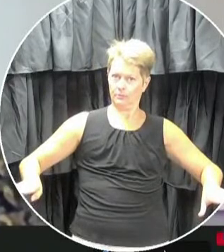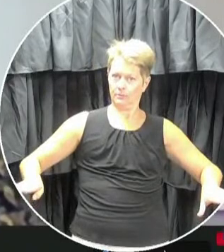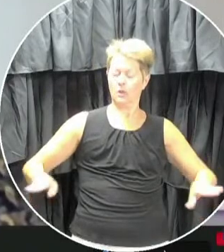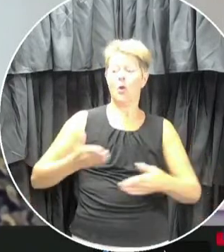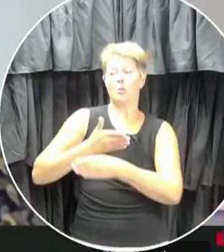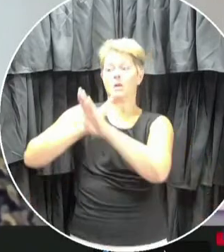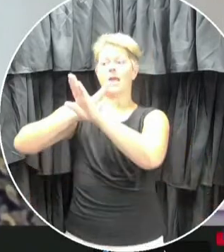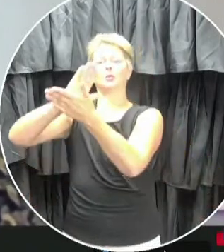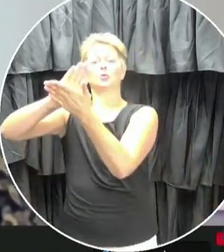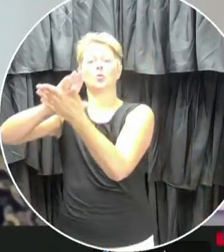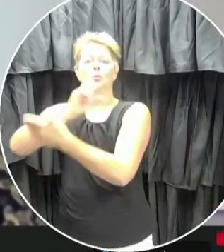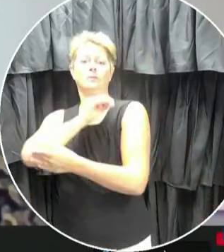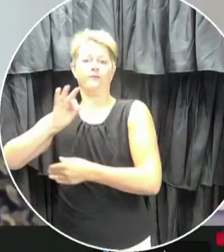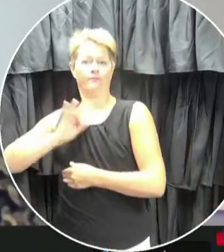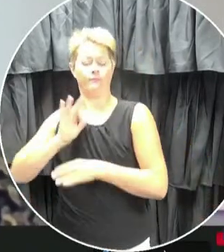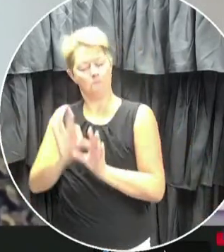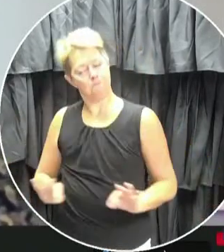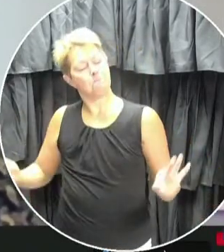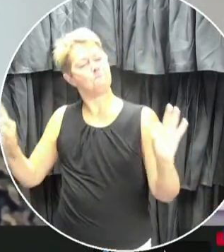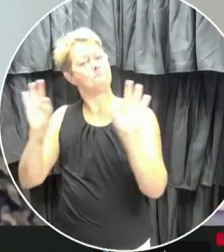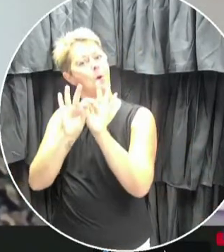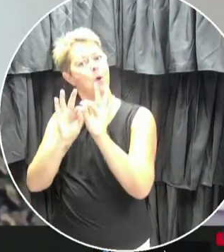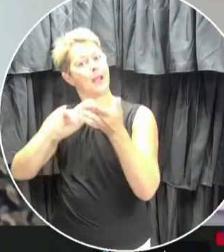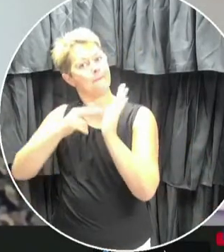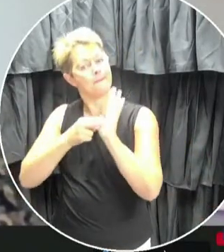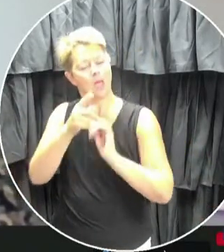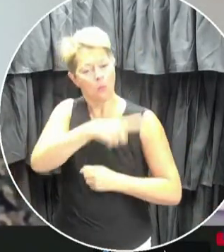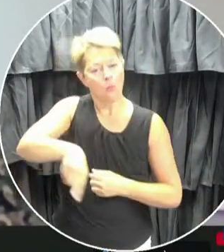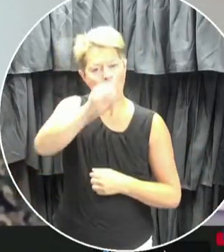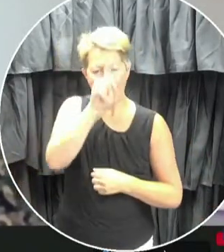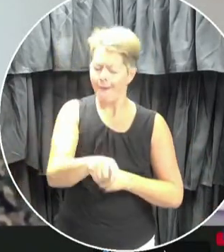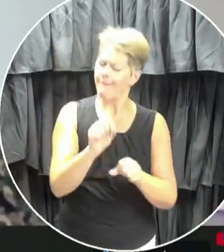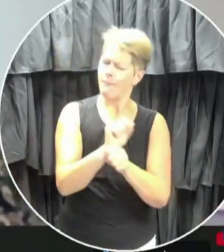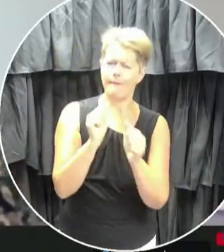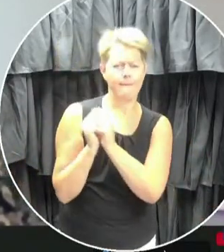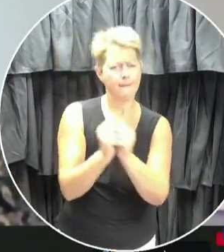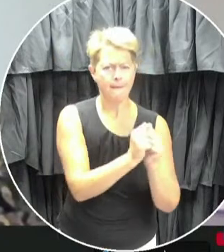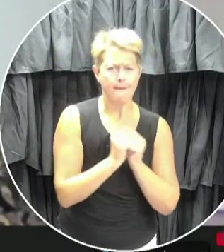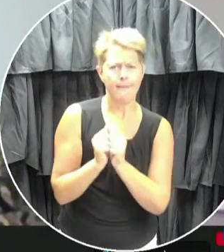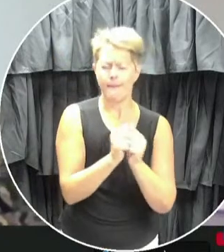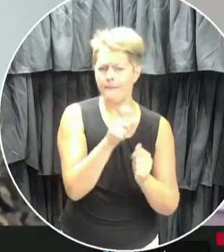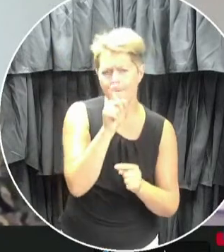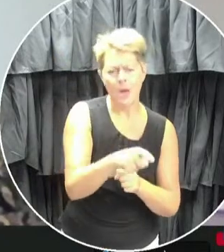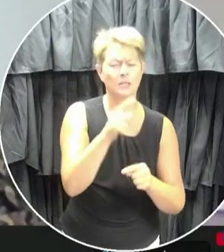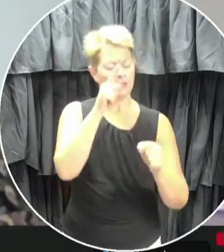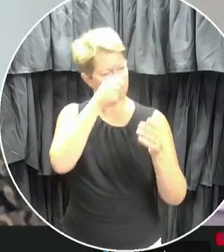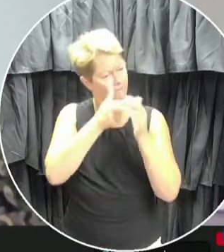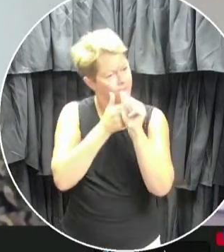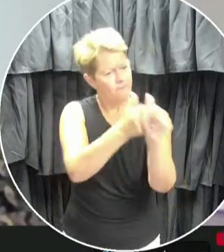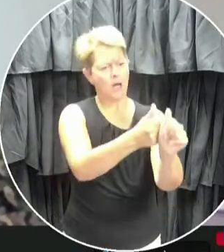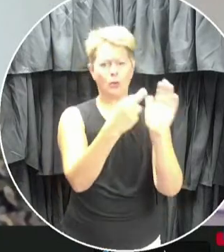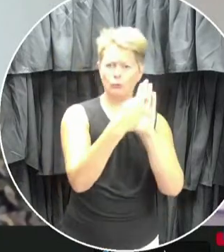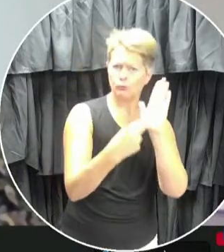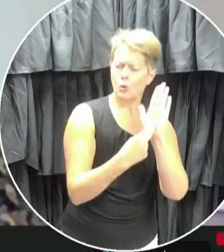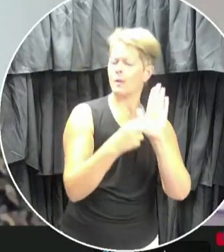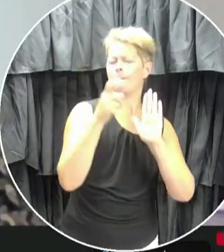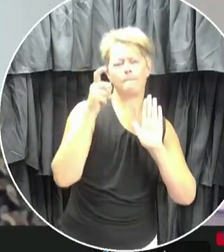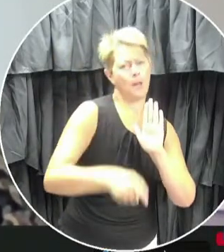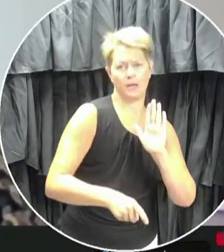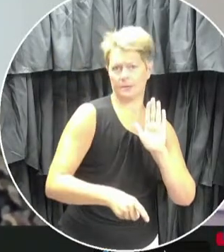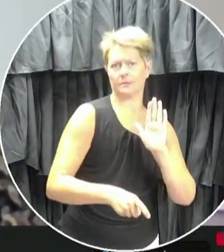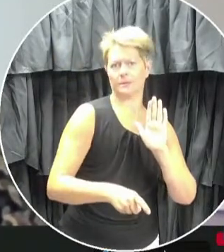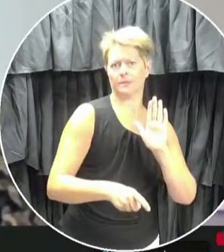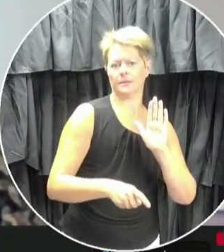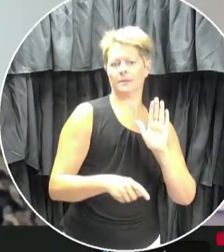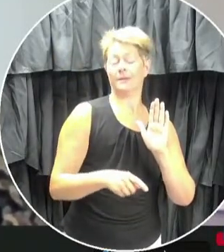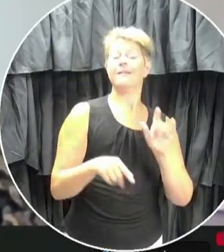staff. And it will take our continued collective effort and adherence to public health measures in the community to do so. Like